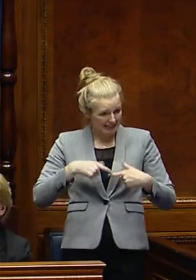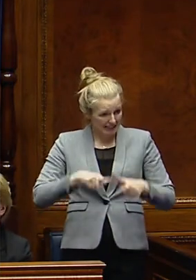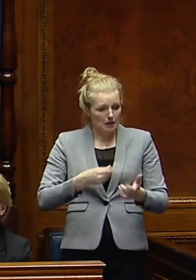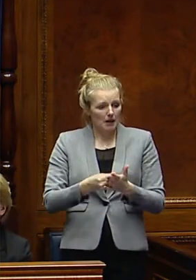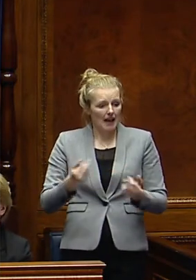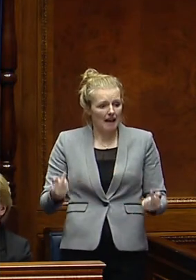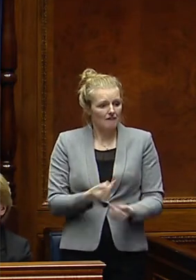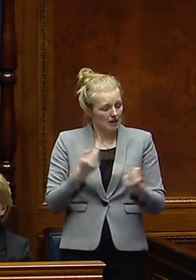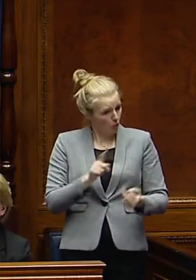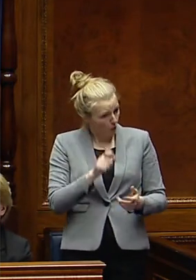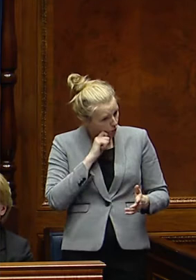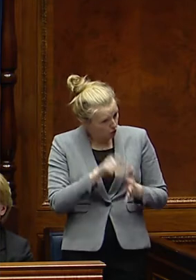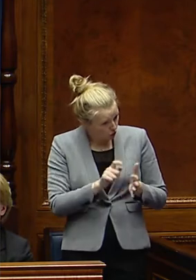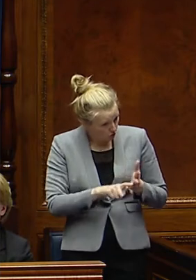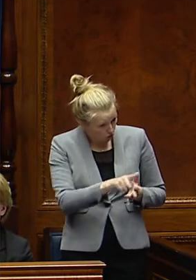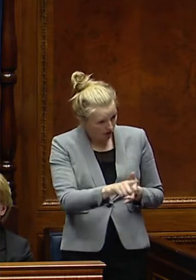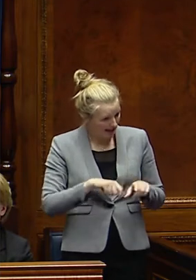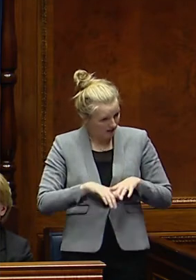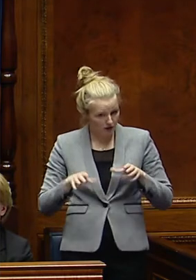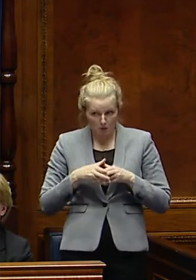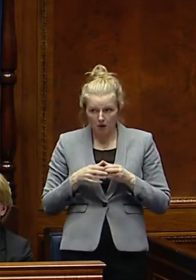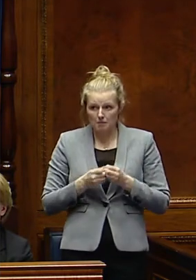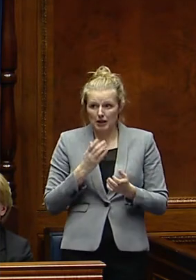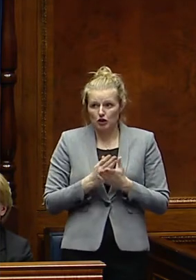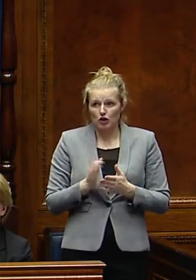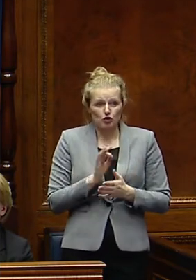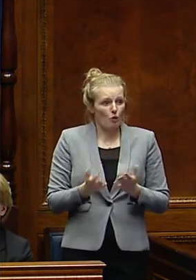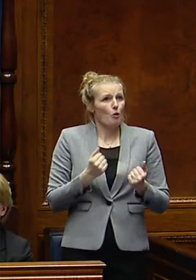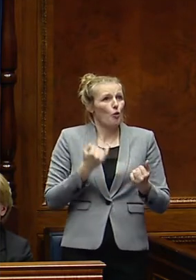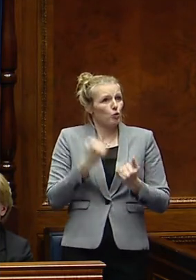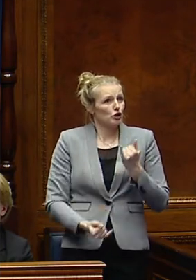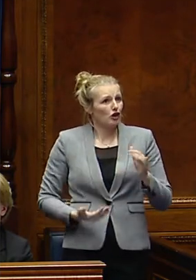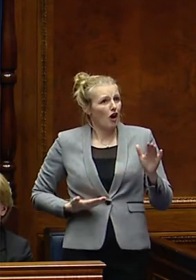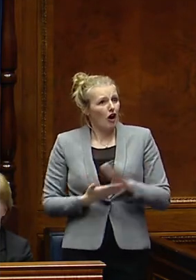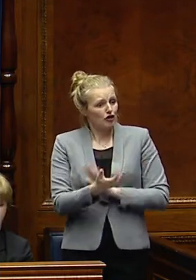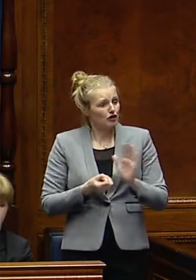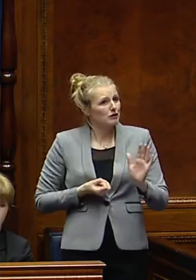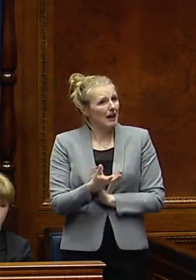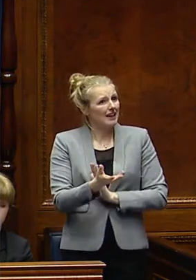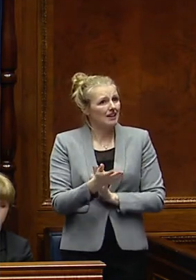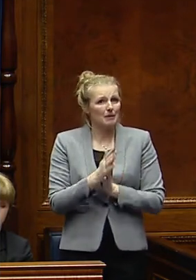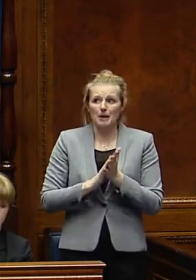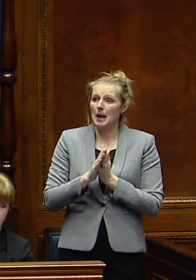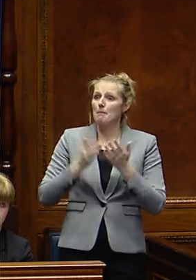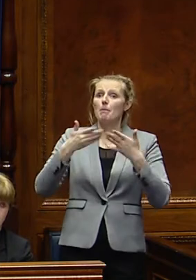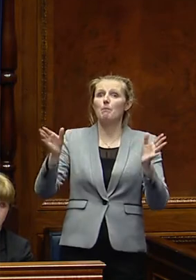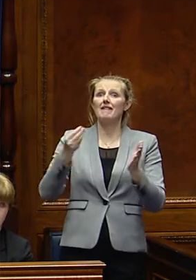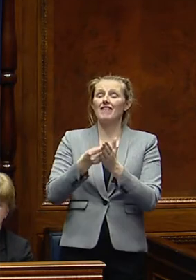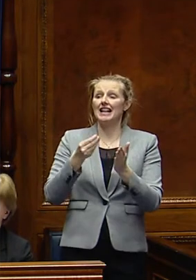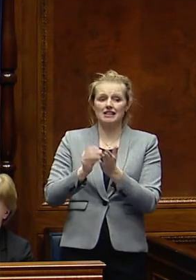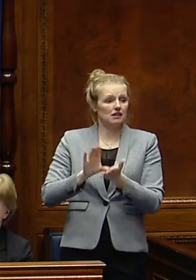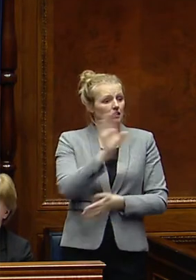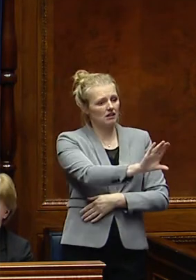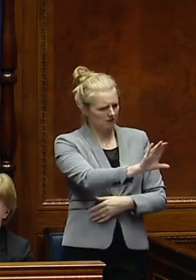And what is she going to do in the department to ensure that there is not a further drain on public finances, but the money that was